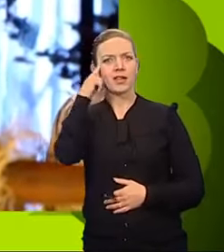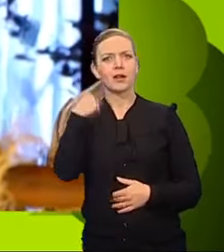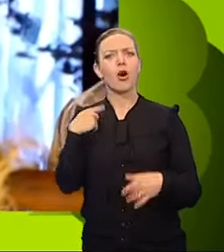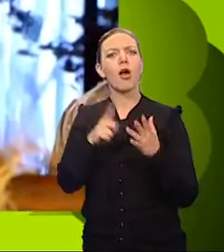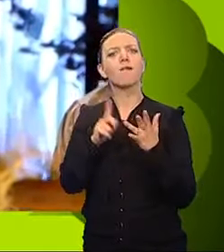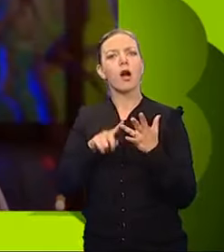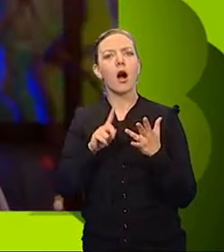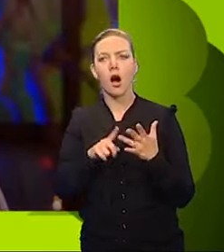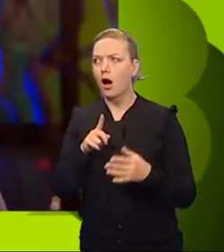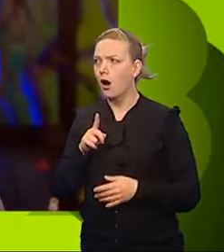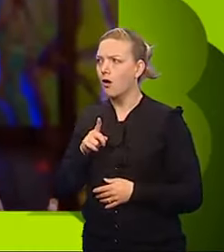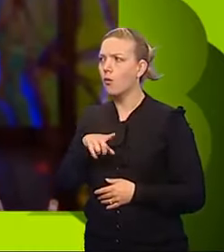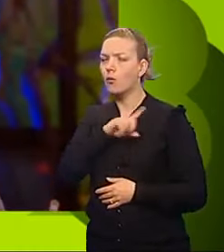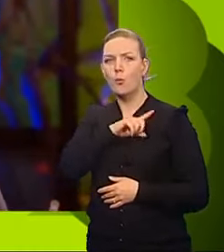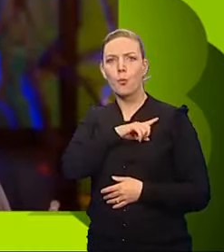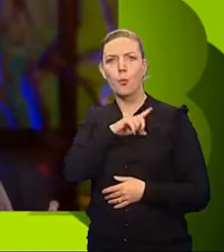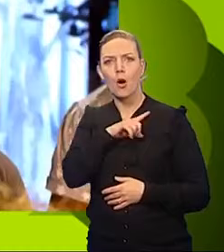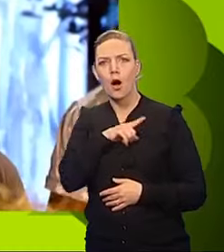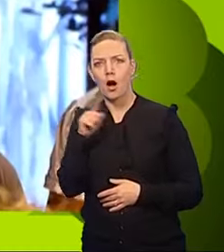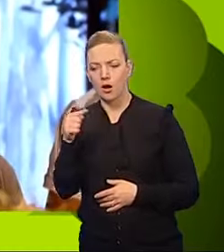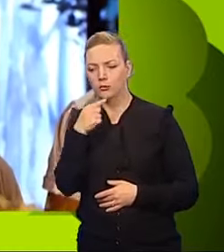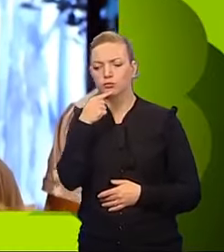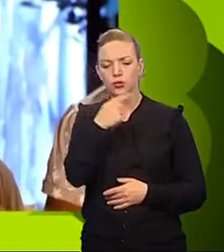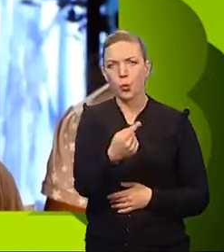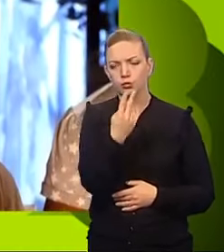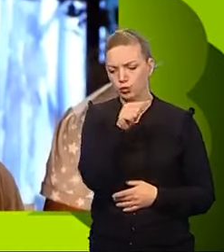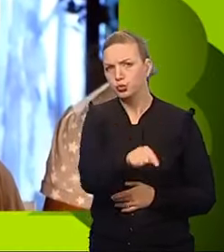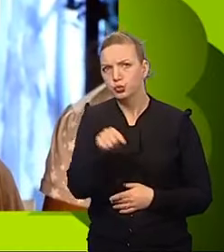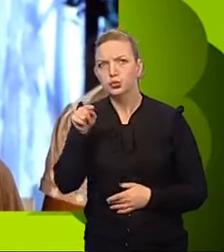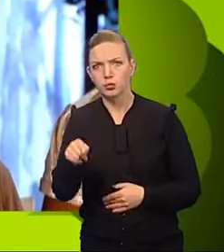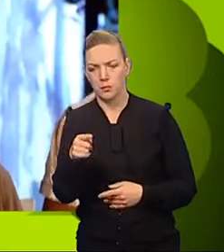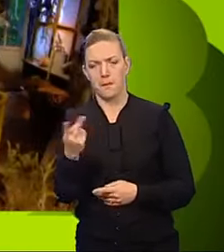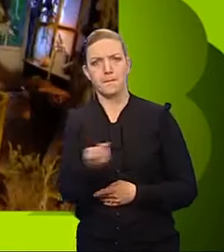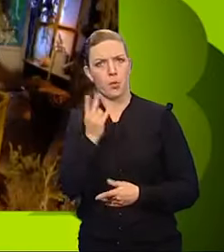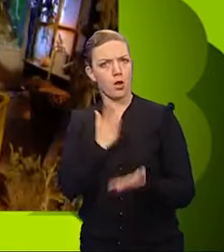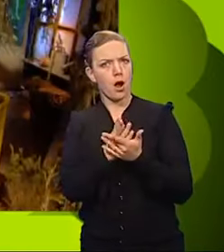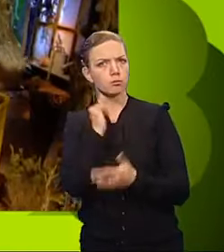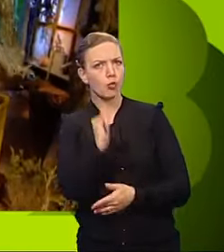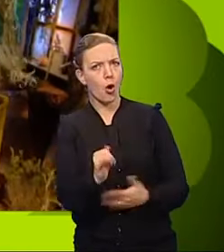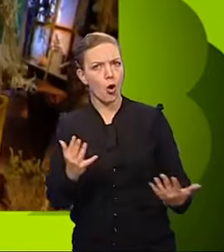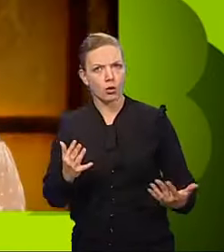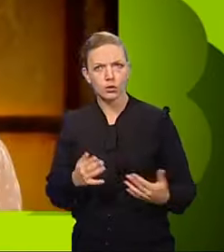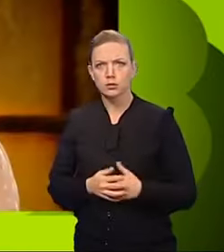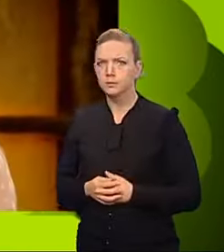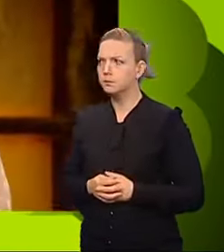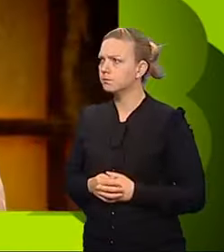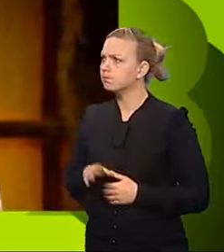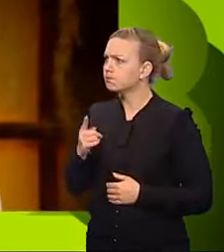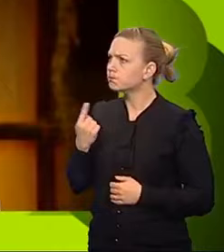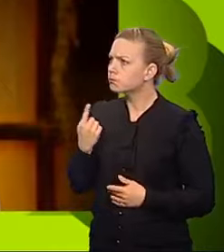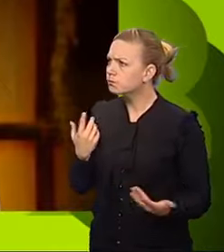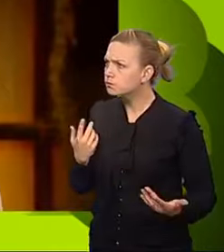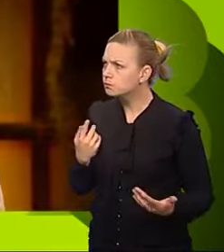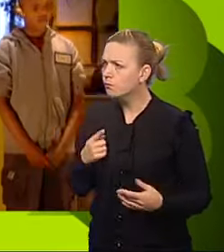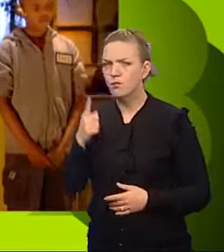saboteur was Olivia, because whenever she told us two ones and they were both wrong. Brianna. I think